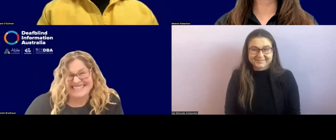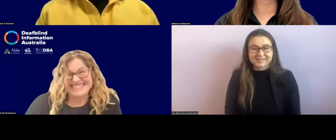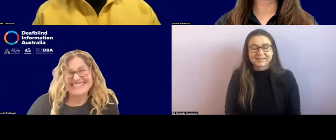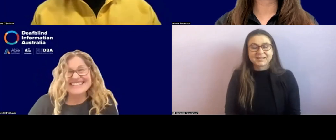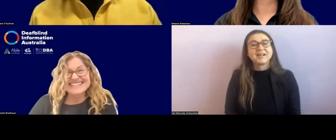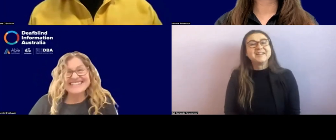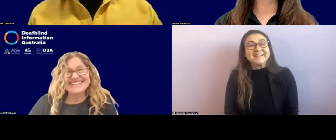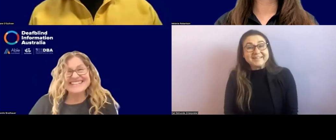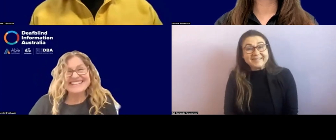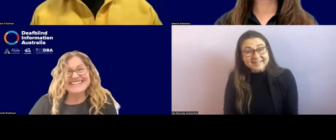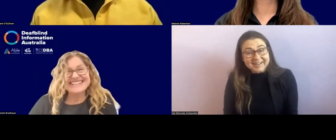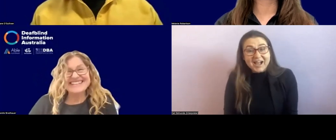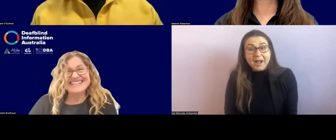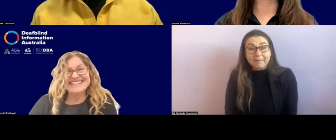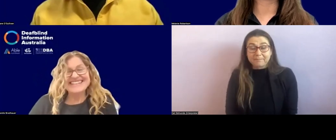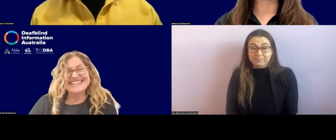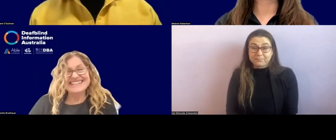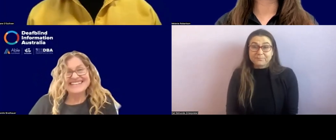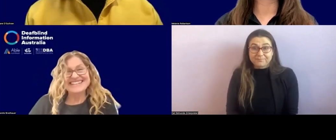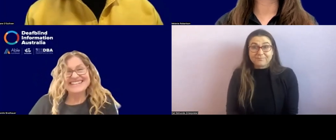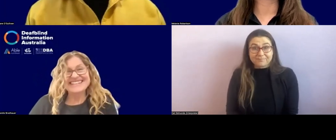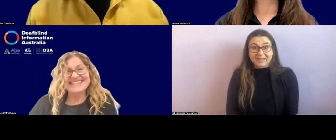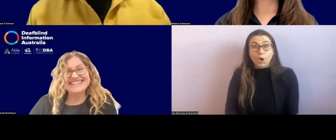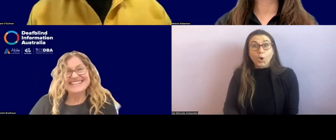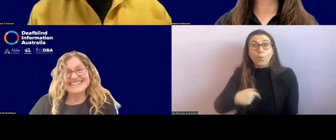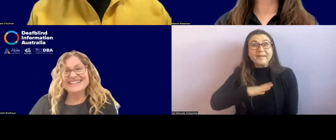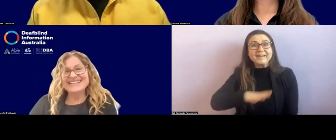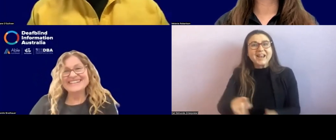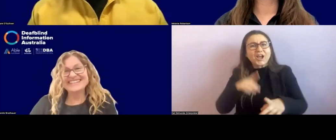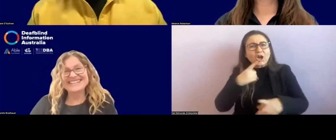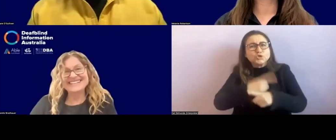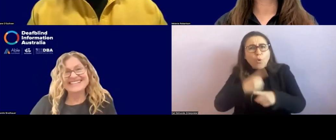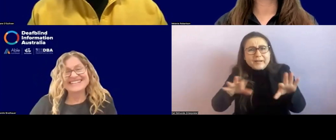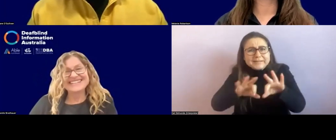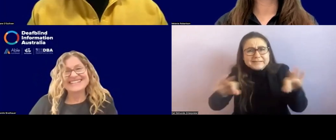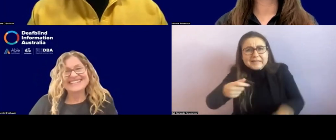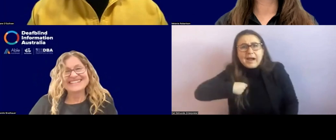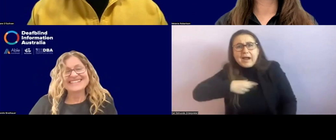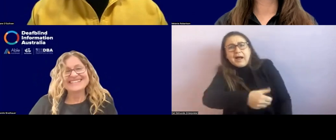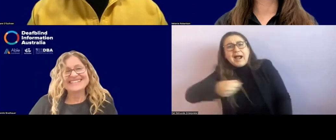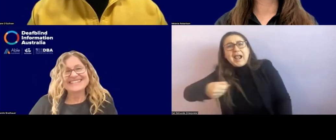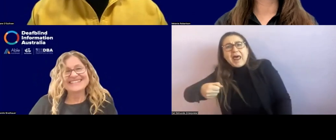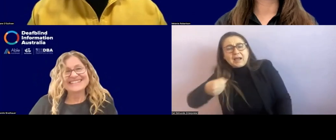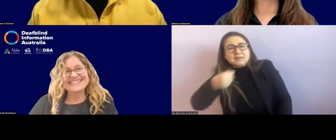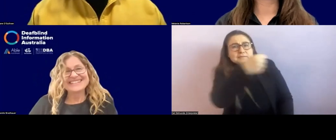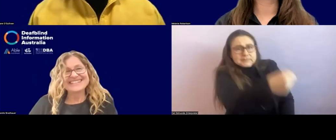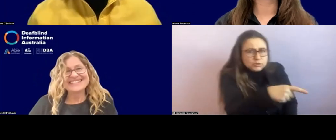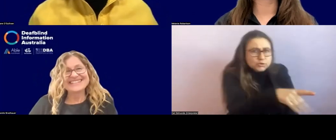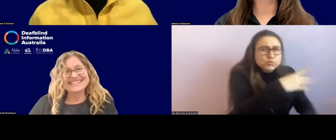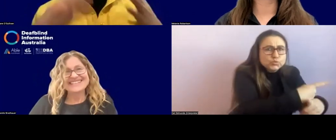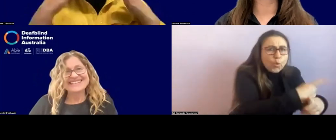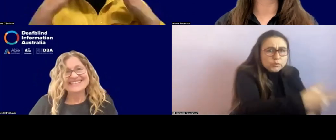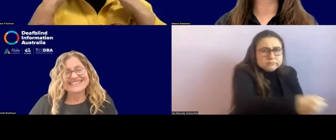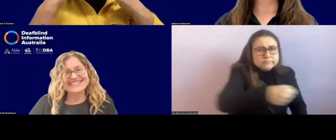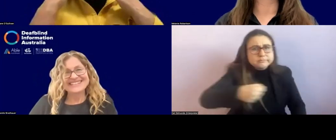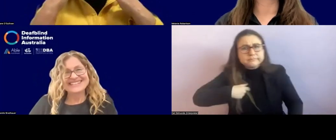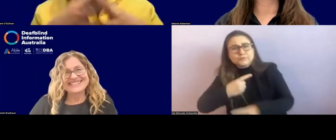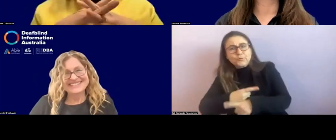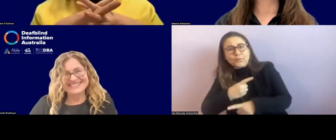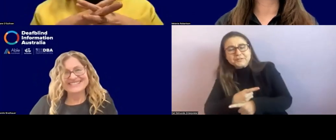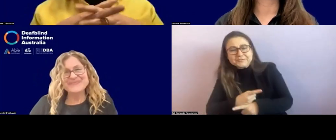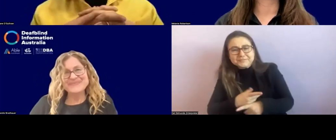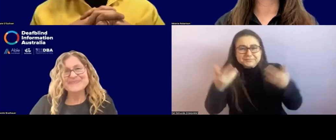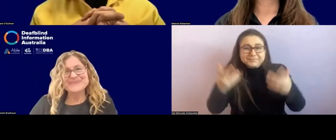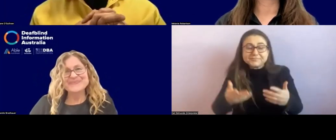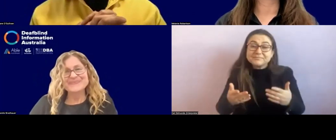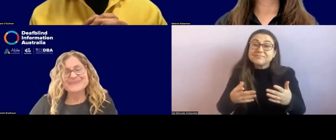Um, we need like a, a talking stick. Um, I, it, there is a new course running through the,